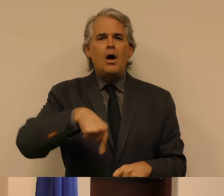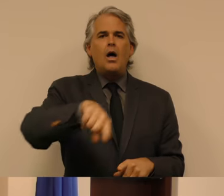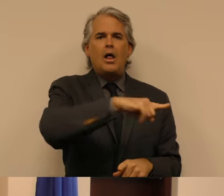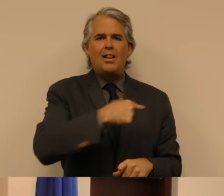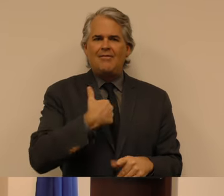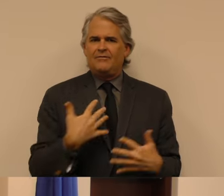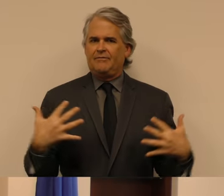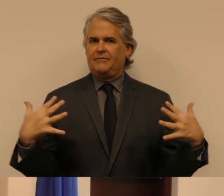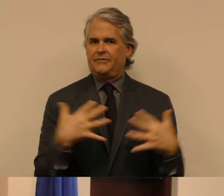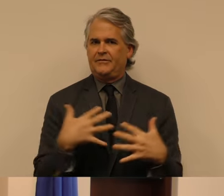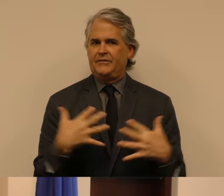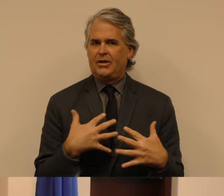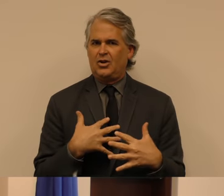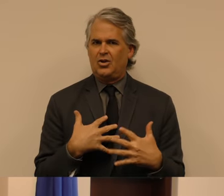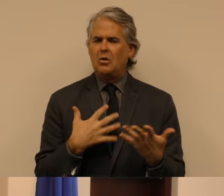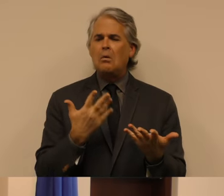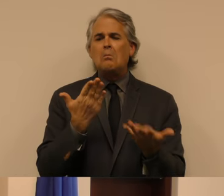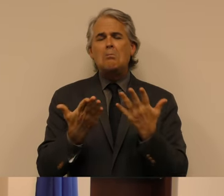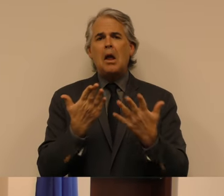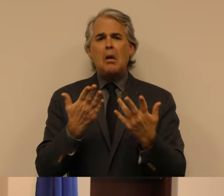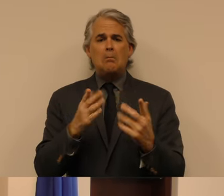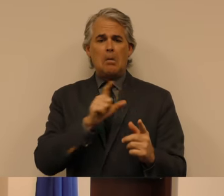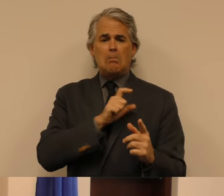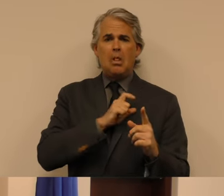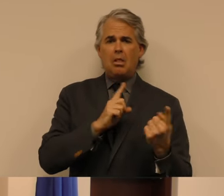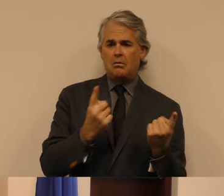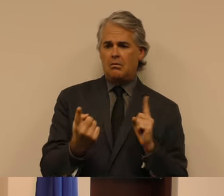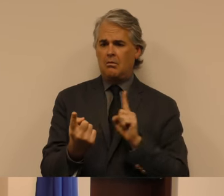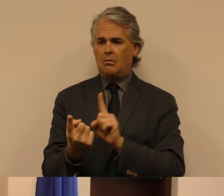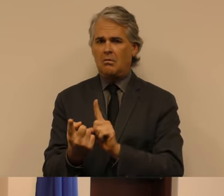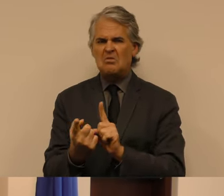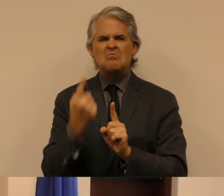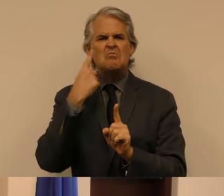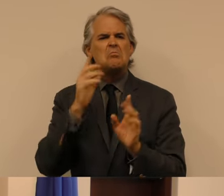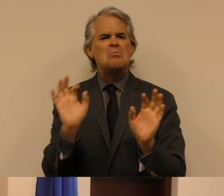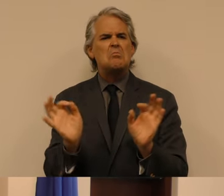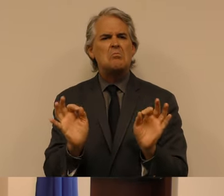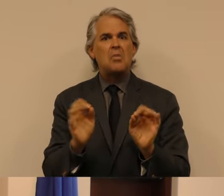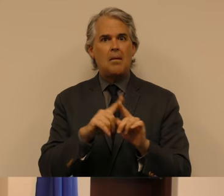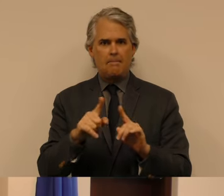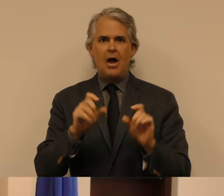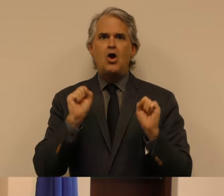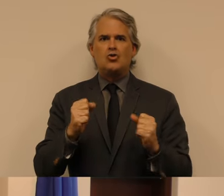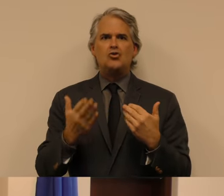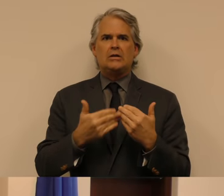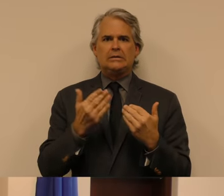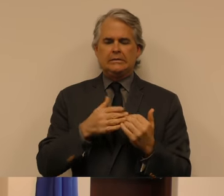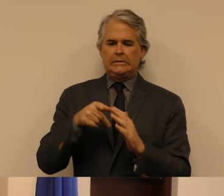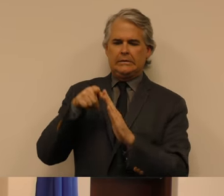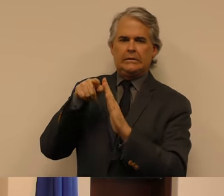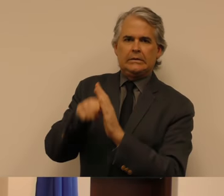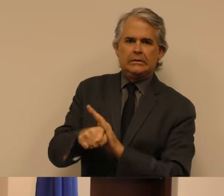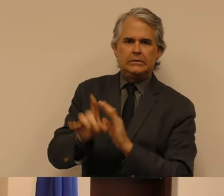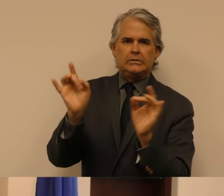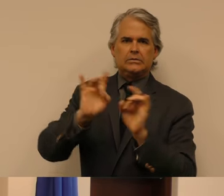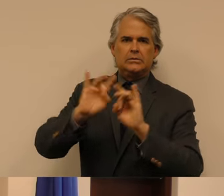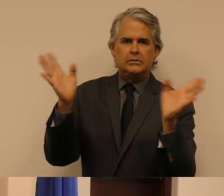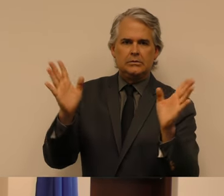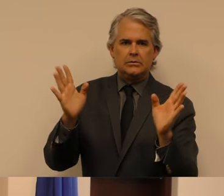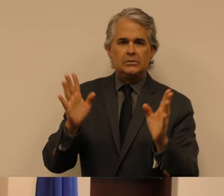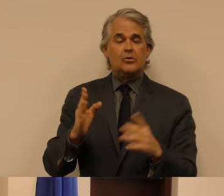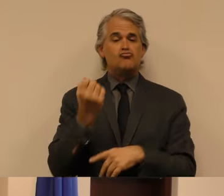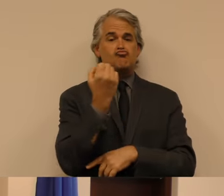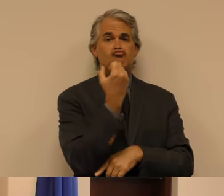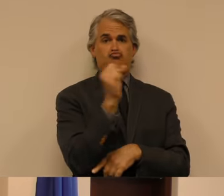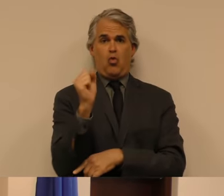be routine or minor police encounters could end tragically. The protests over the past few days were ignited